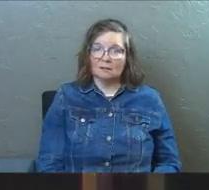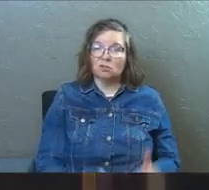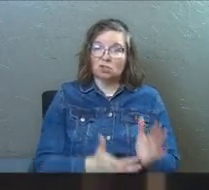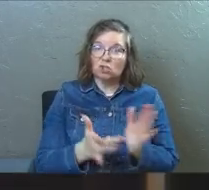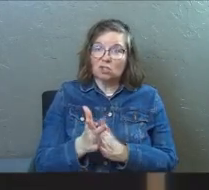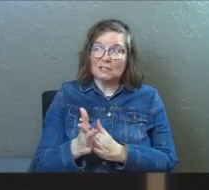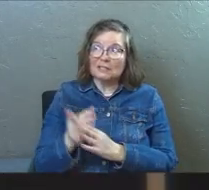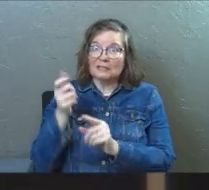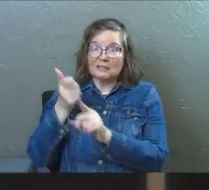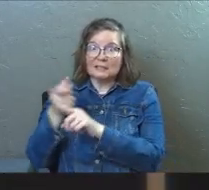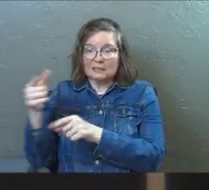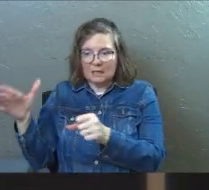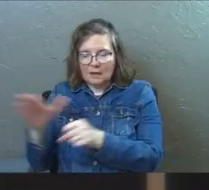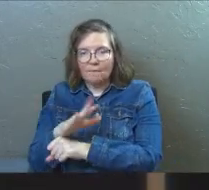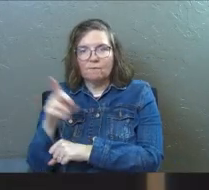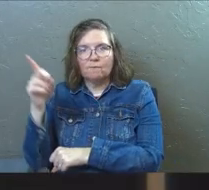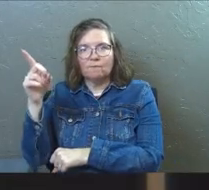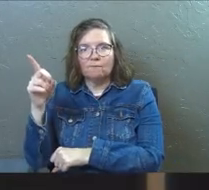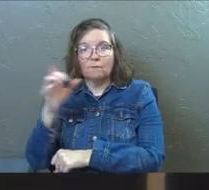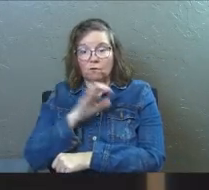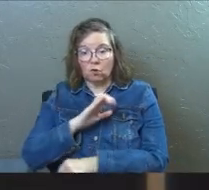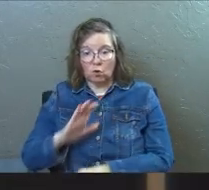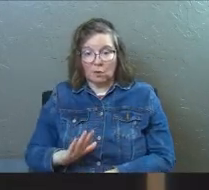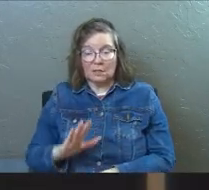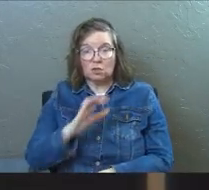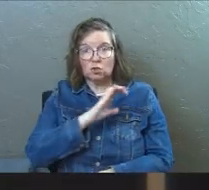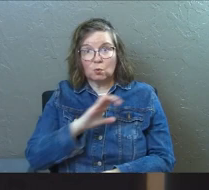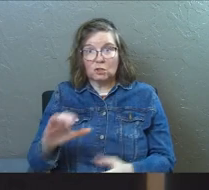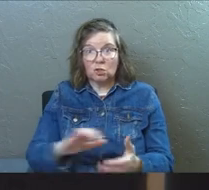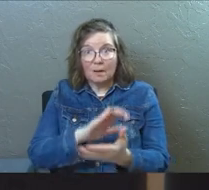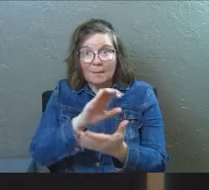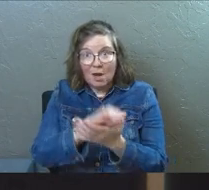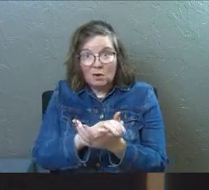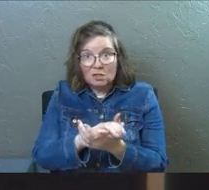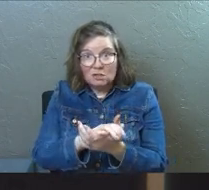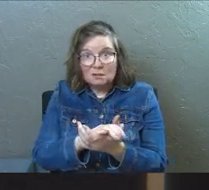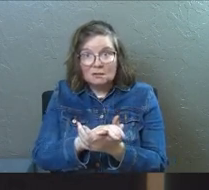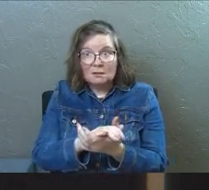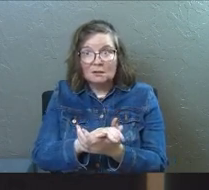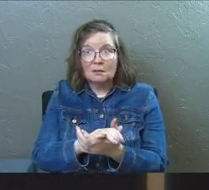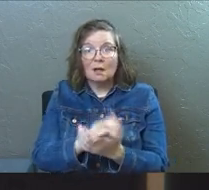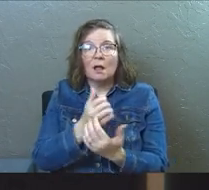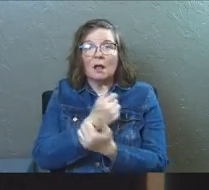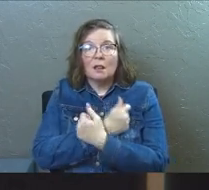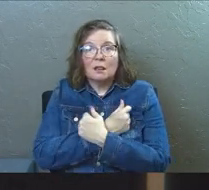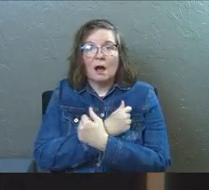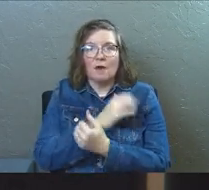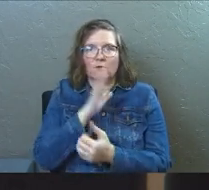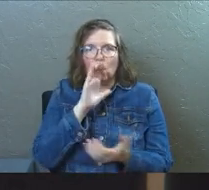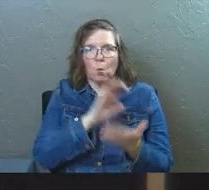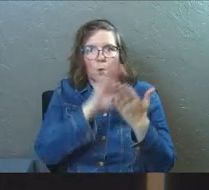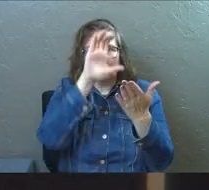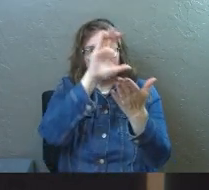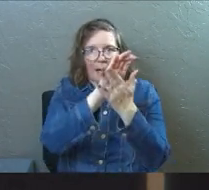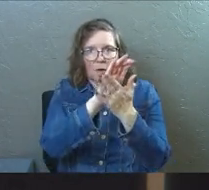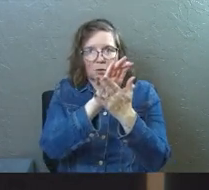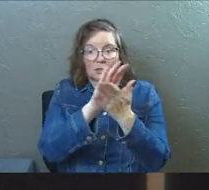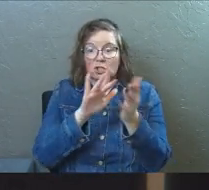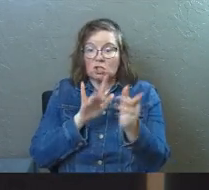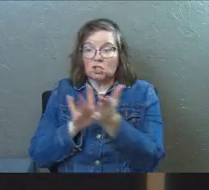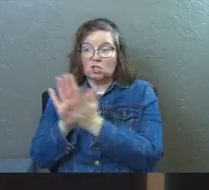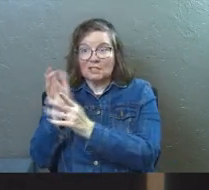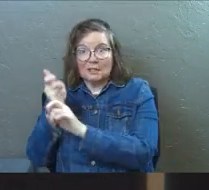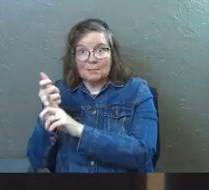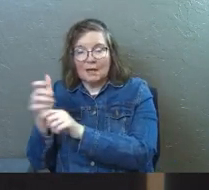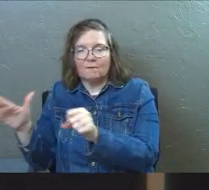Jesus is enough for a Christian in a Christian marriage. Love your spouse. But Jesus is